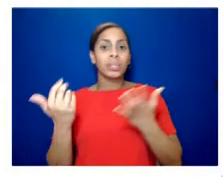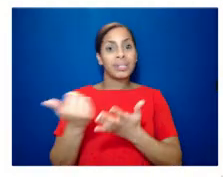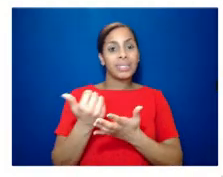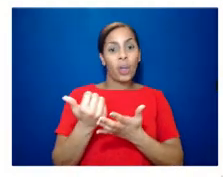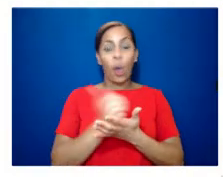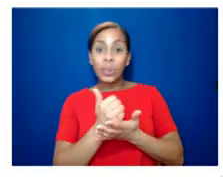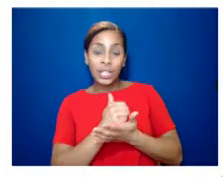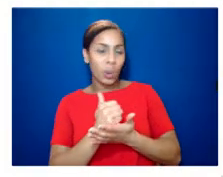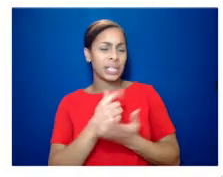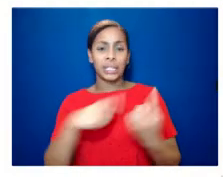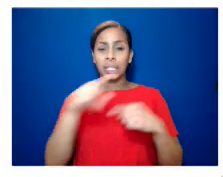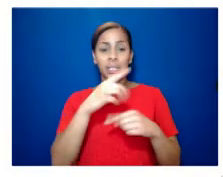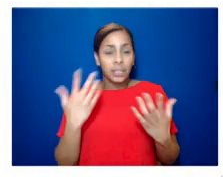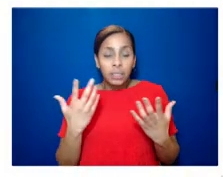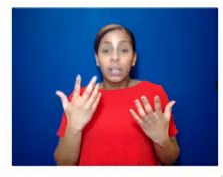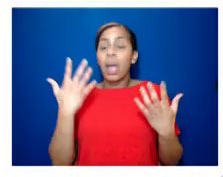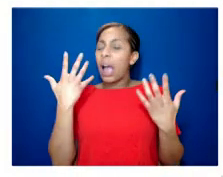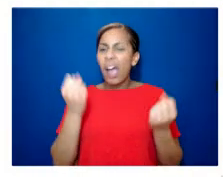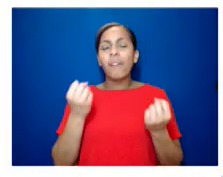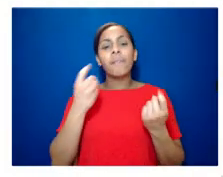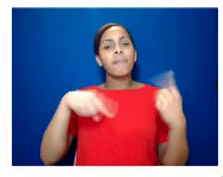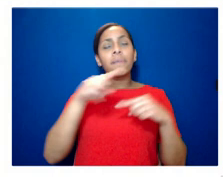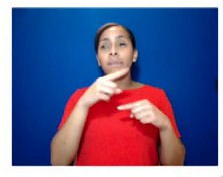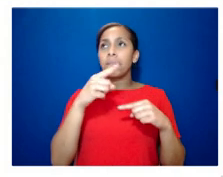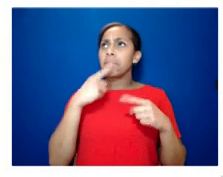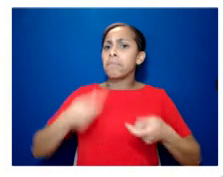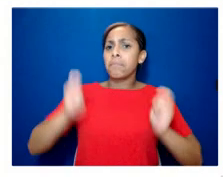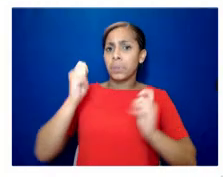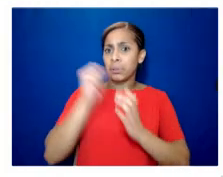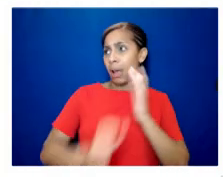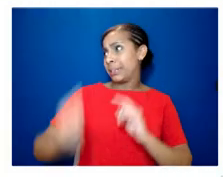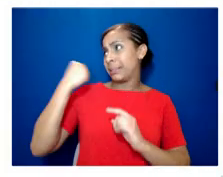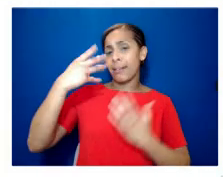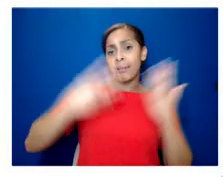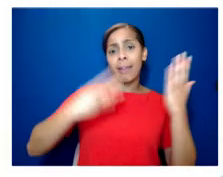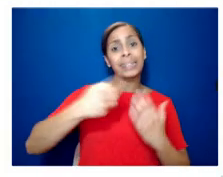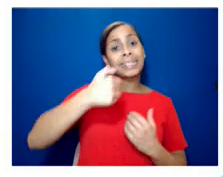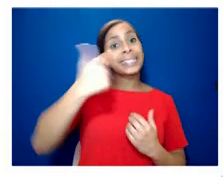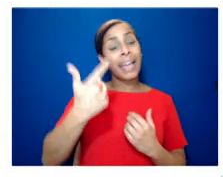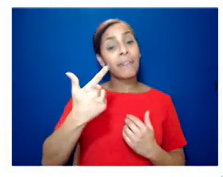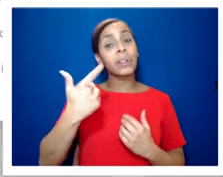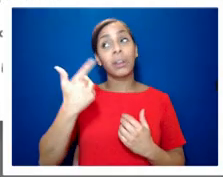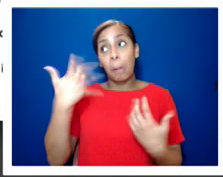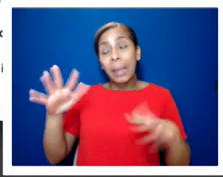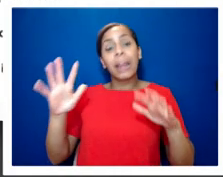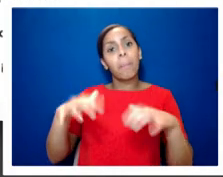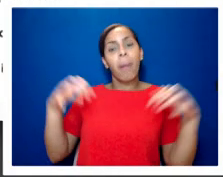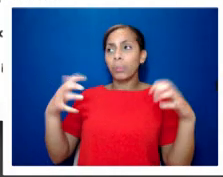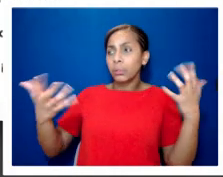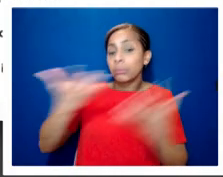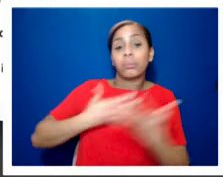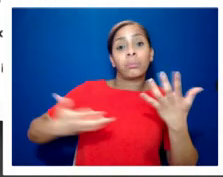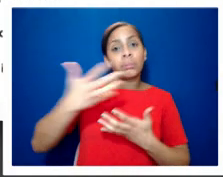find references to promoting homosexuality right back in 1967 during the debate in parliament which actually decriminalized